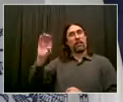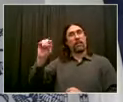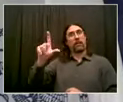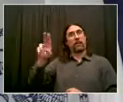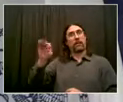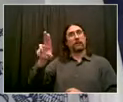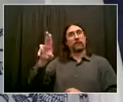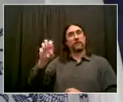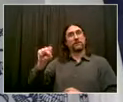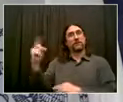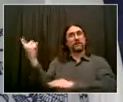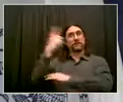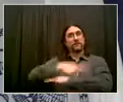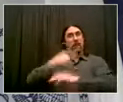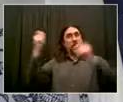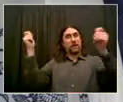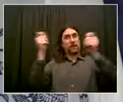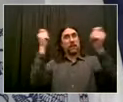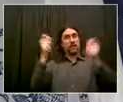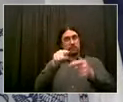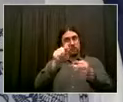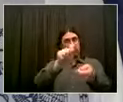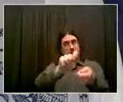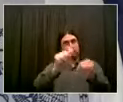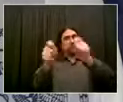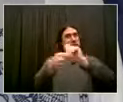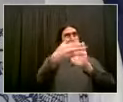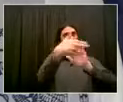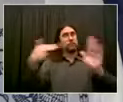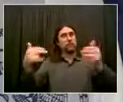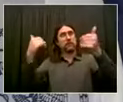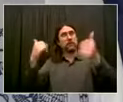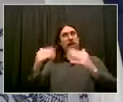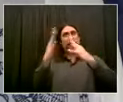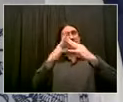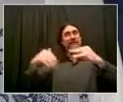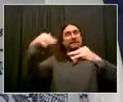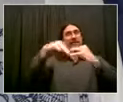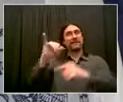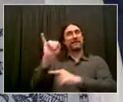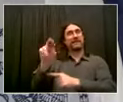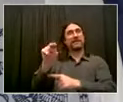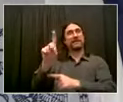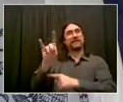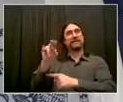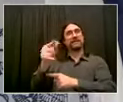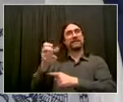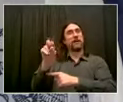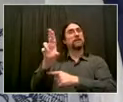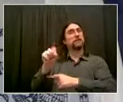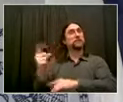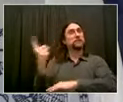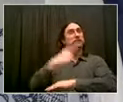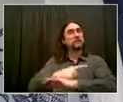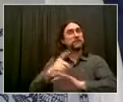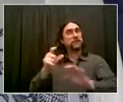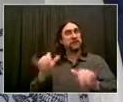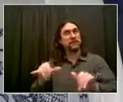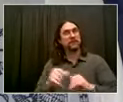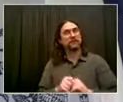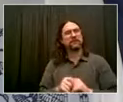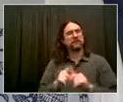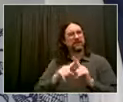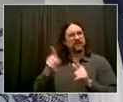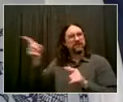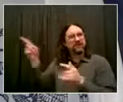that announcement get made without the chancellor's input? Yeah, again, Yoav,